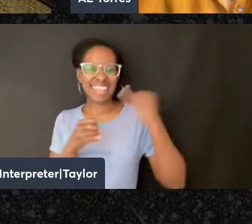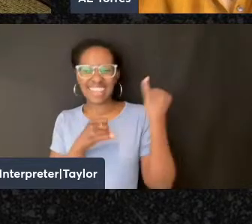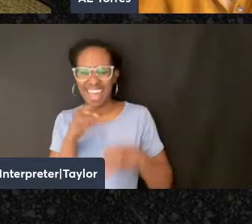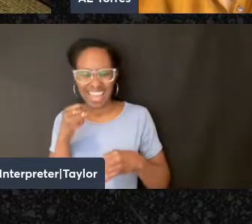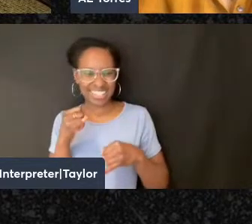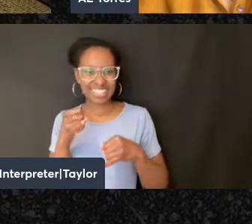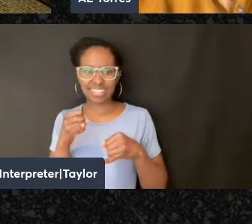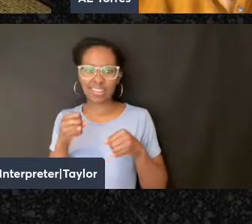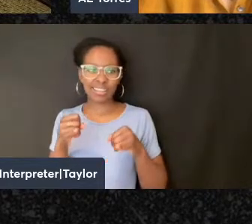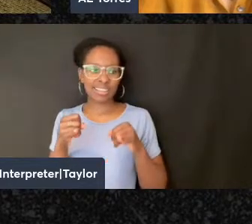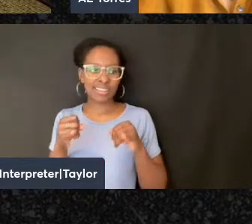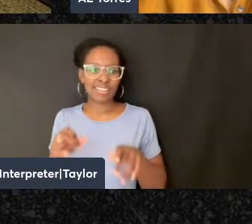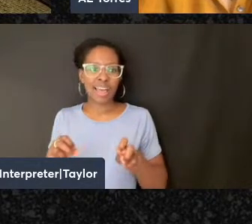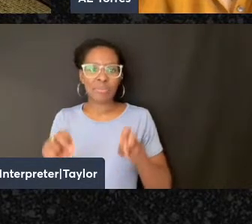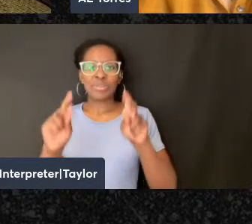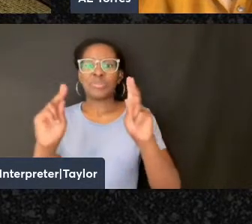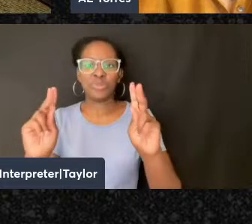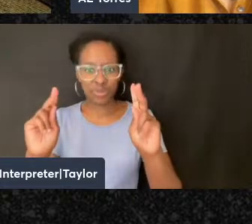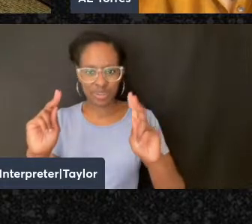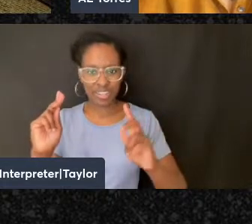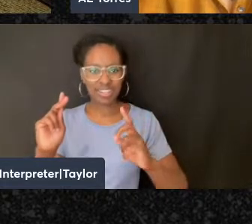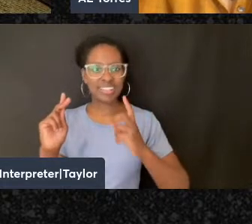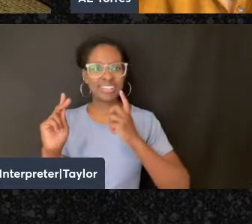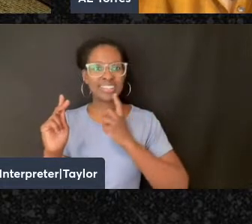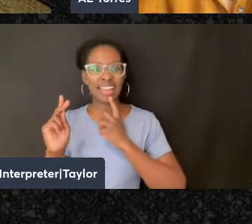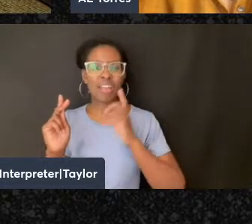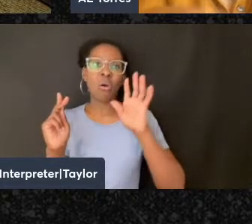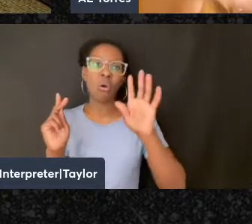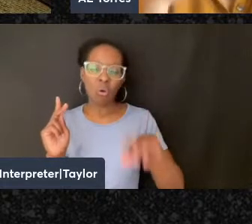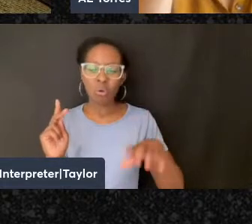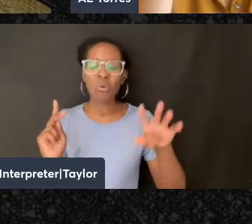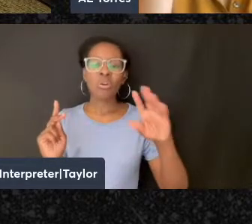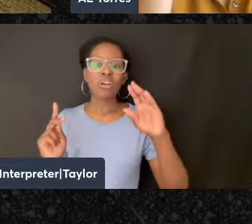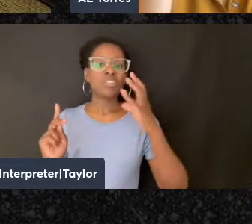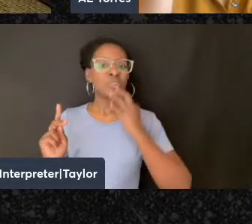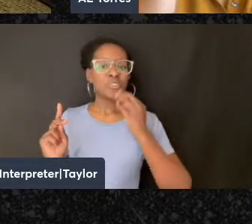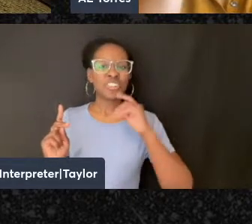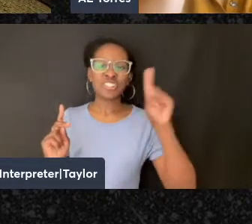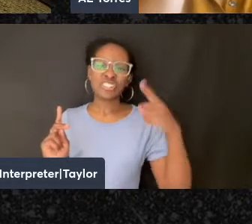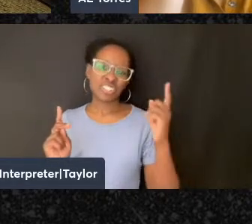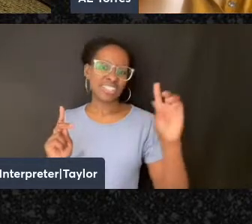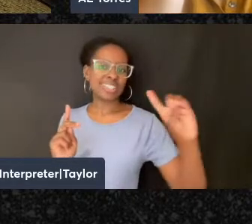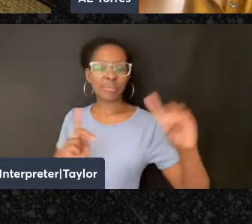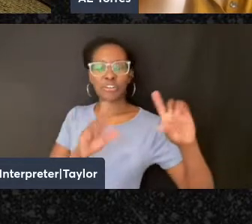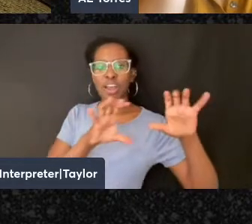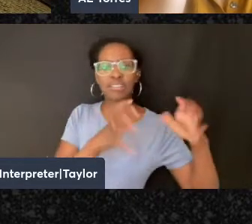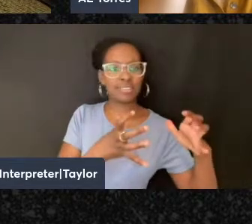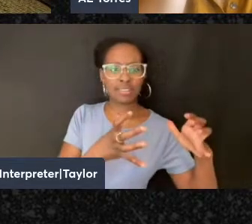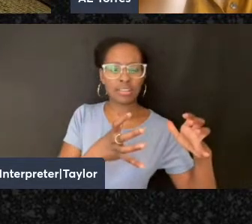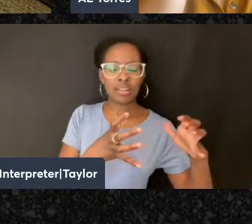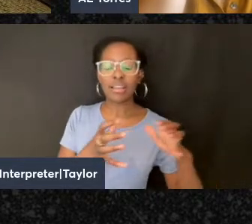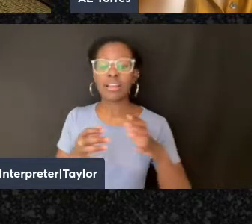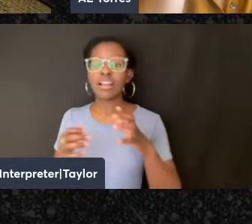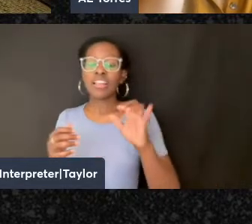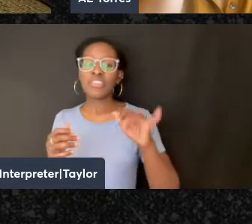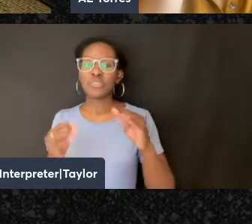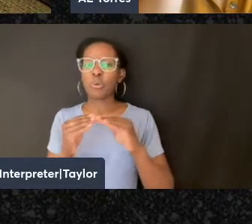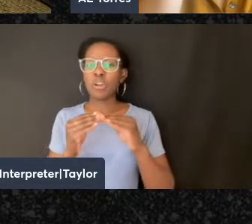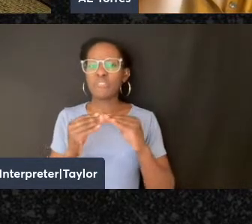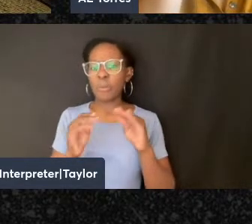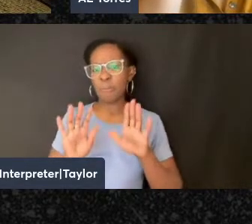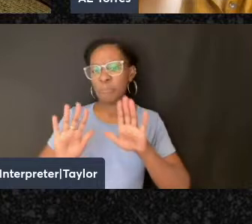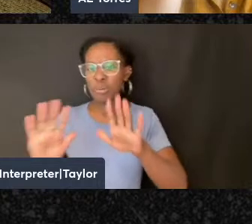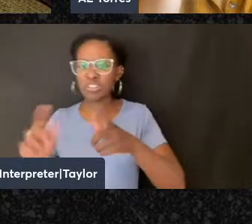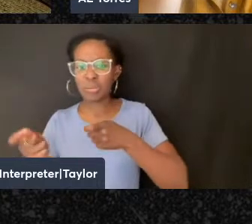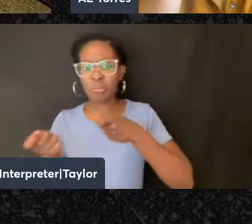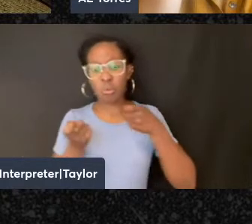Jews are just disproportionately Democrats. But that took McCarthyism, the combination, there's a push and a pull, right? There's, on the one hand,